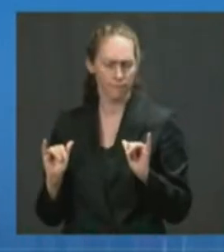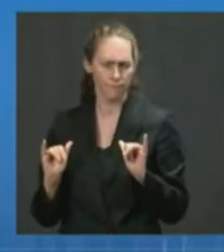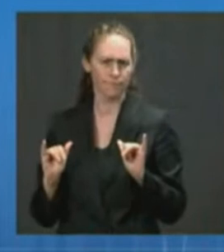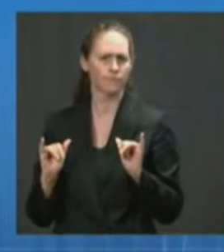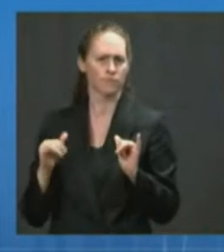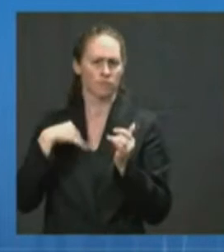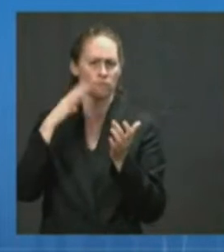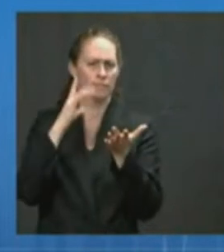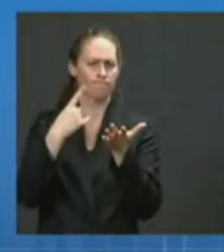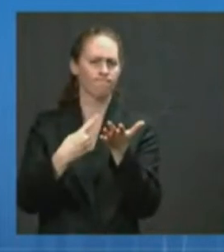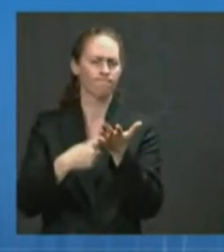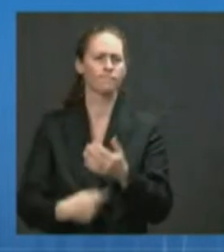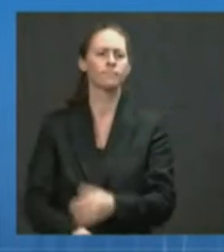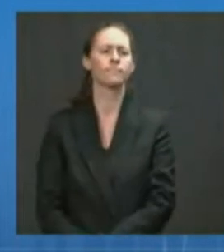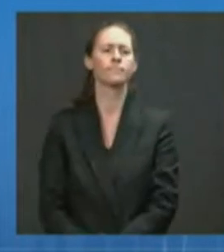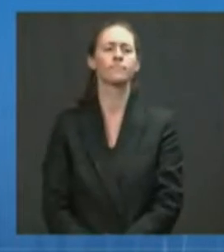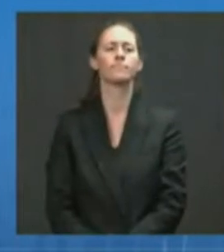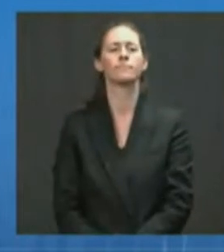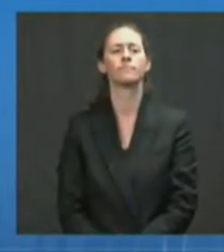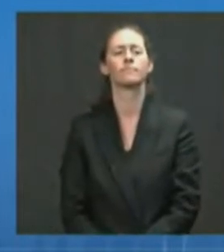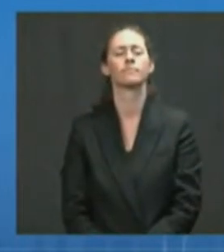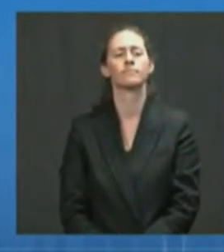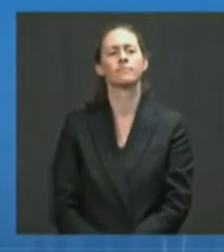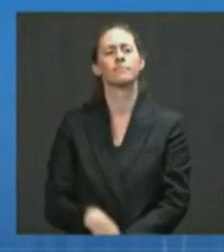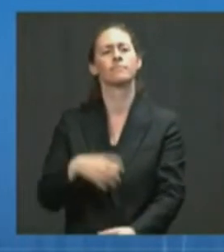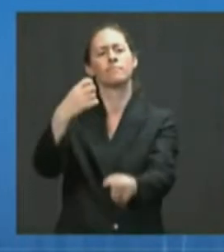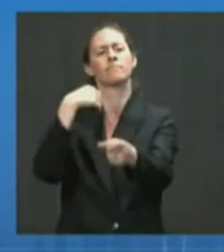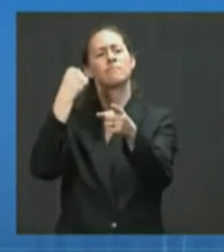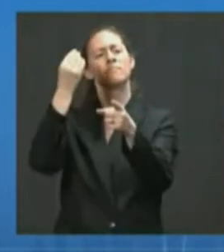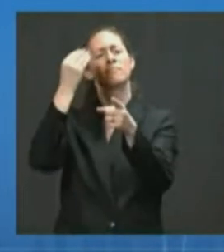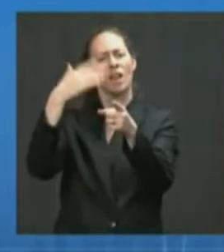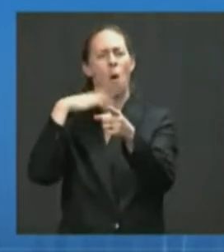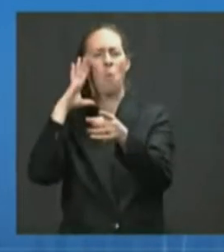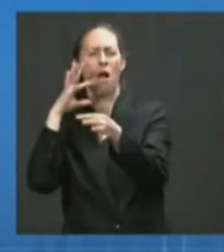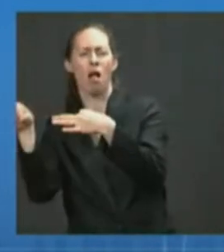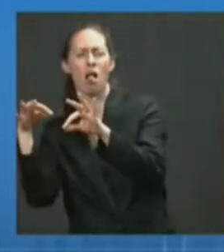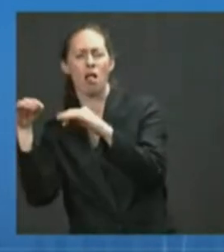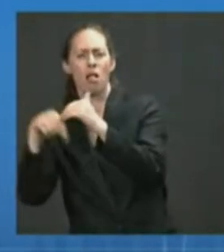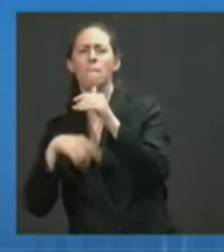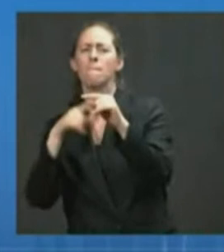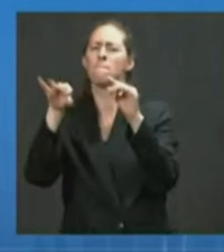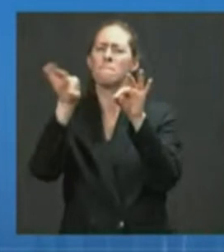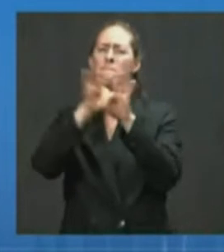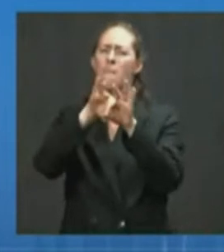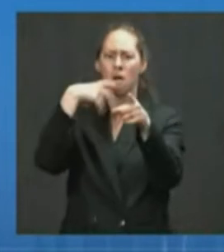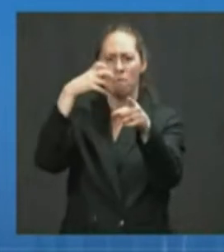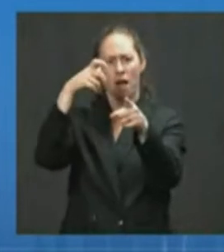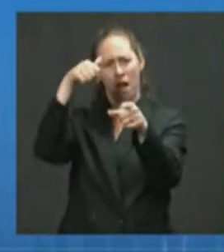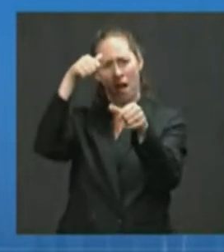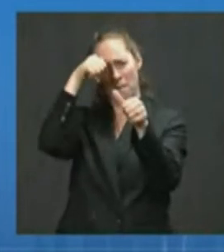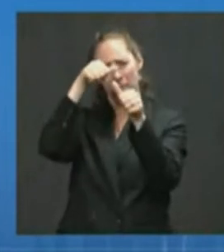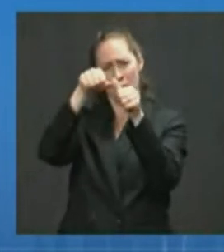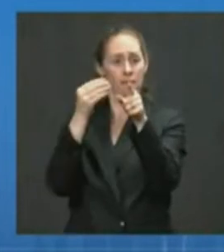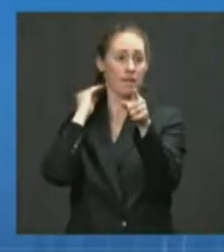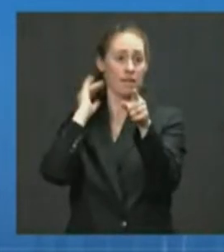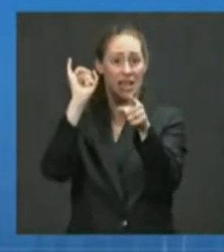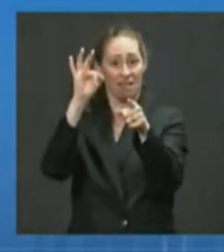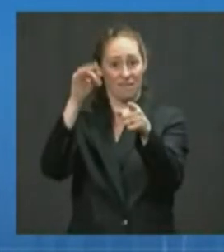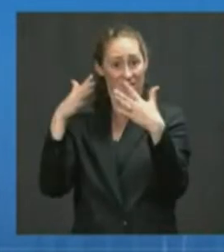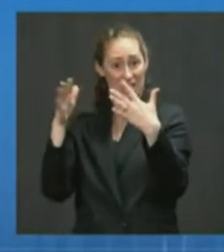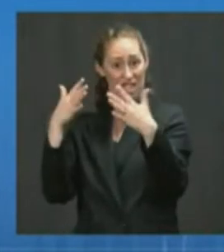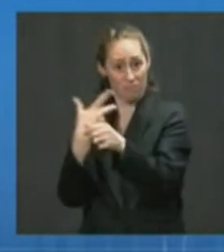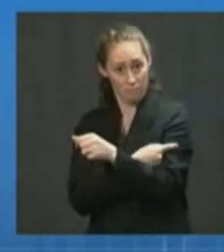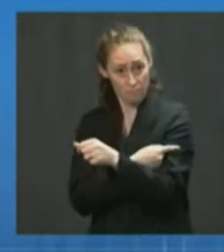It's important to remember, as I'll get to in a moment, that infections after vaccination are expected.